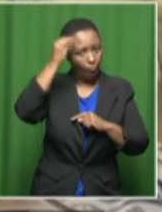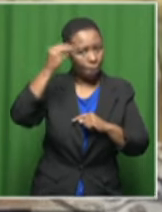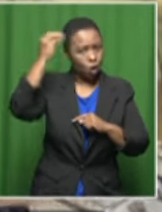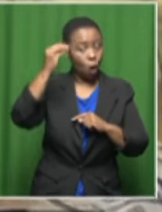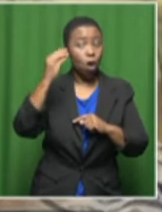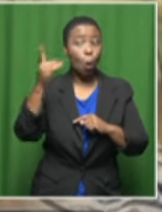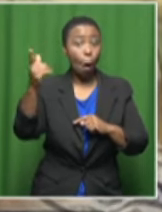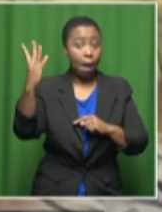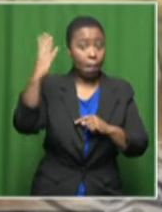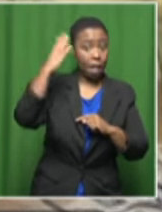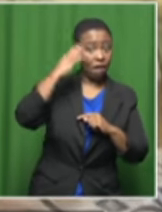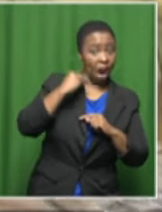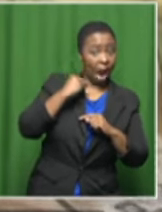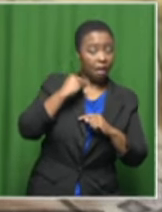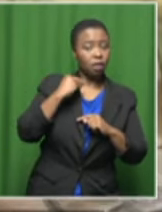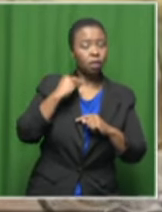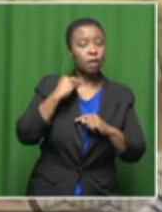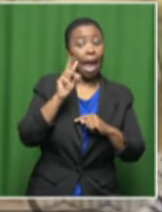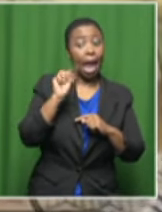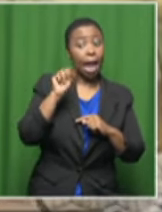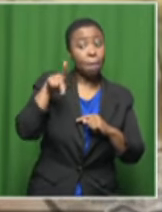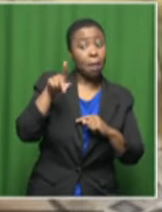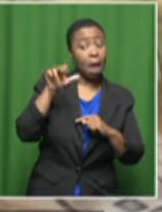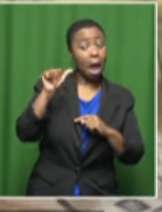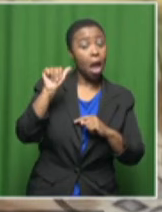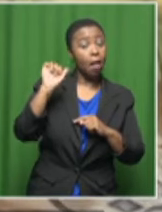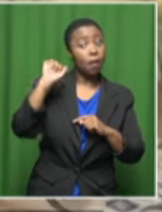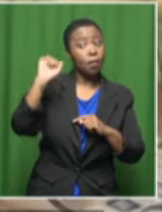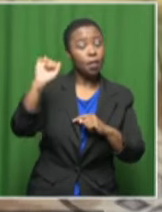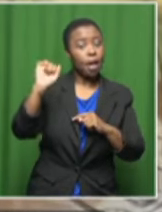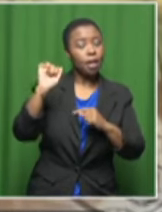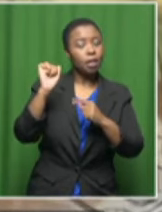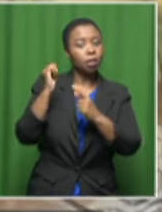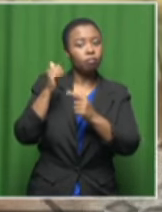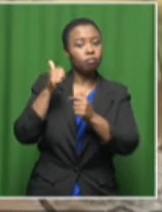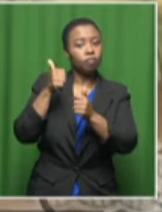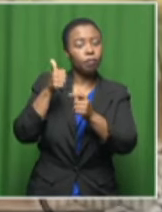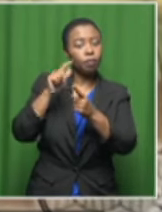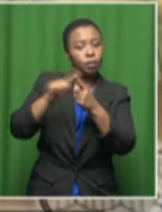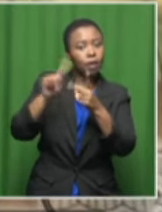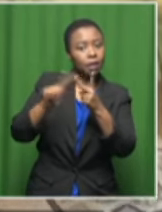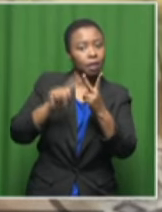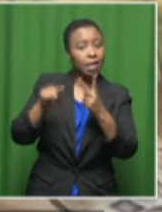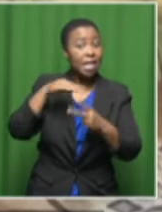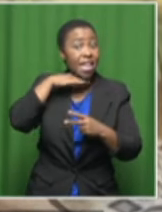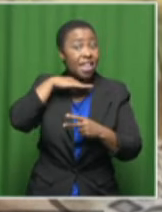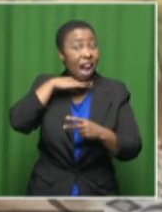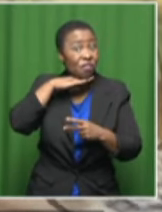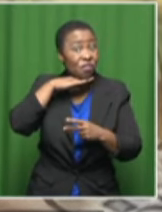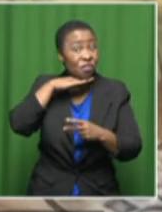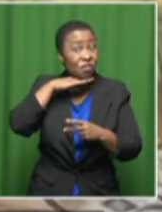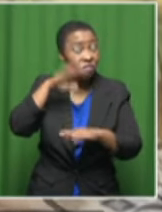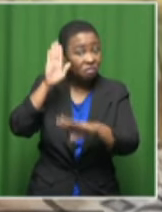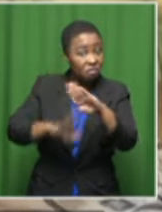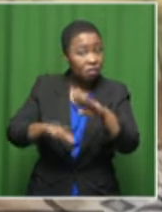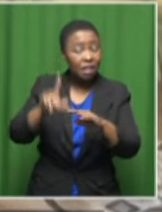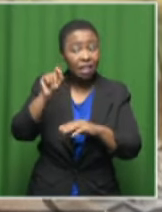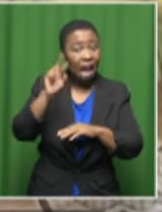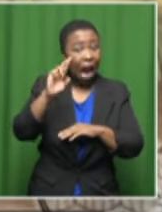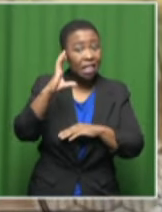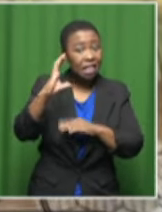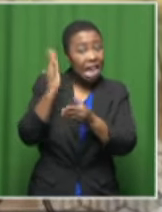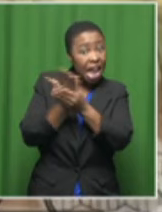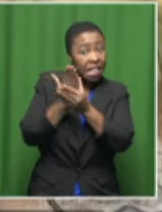asked whether measures taken by the NPA were measures that were adequate to deal with TRC-related